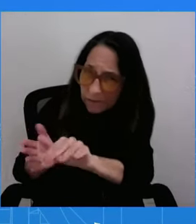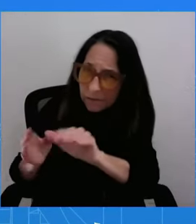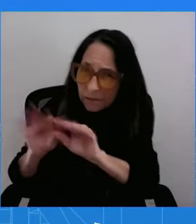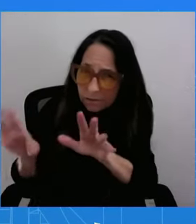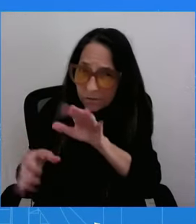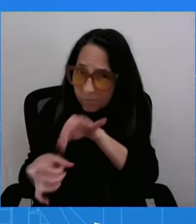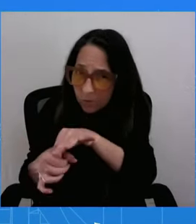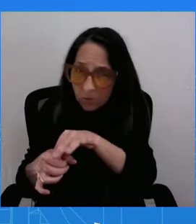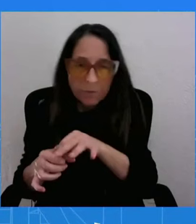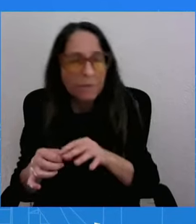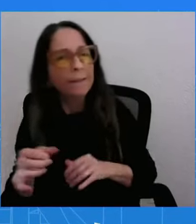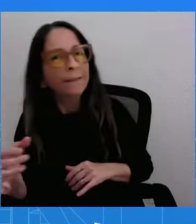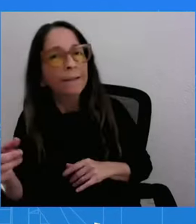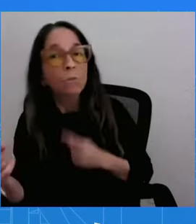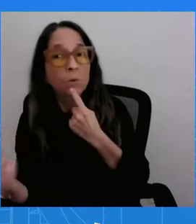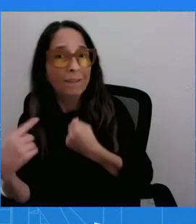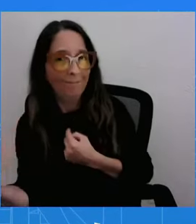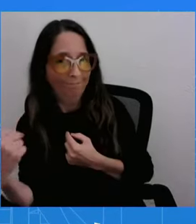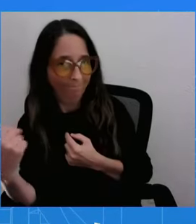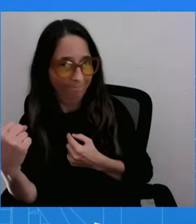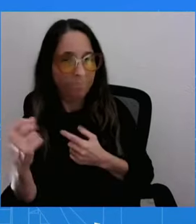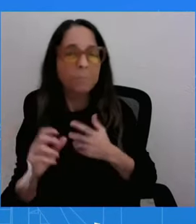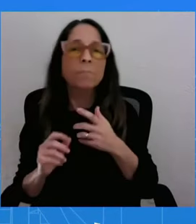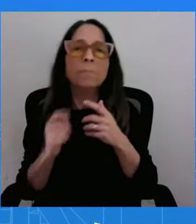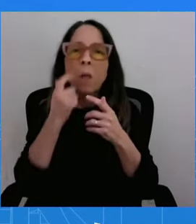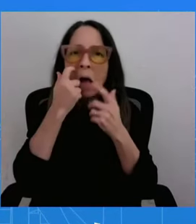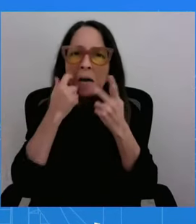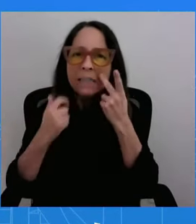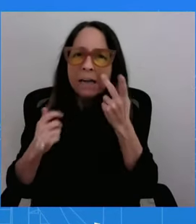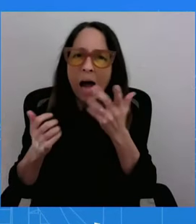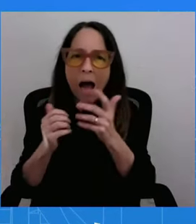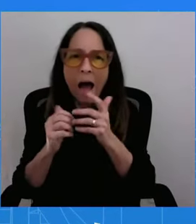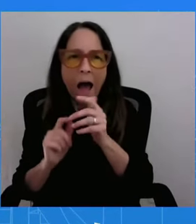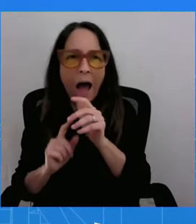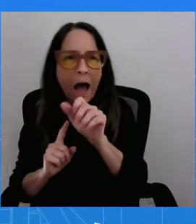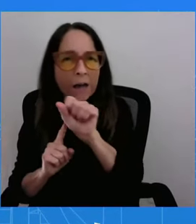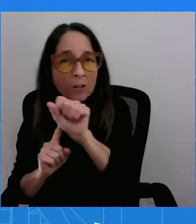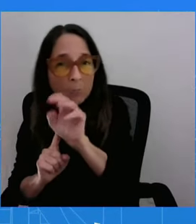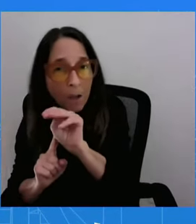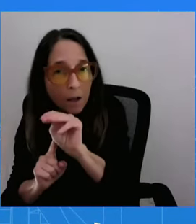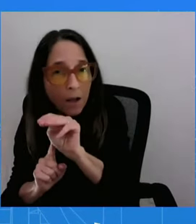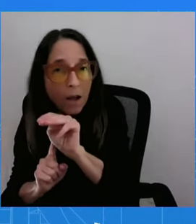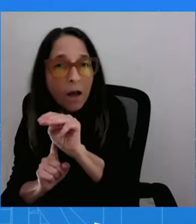I'm wondering what role you think the companies and the platforms play in allowing these accounts to proliferate.